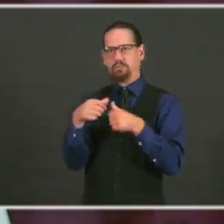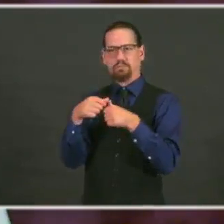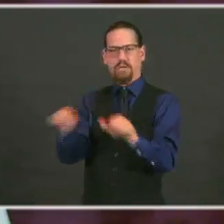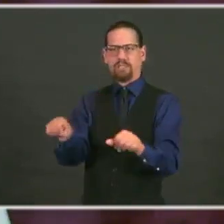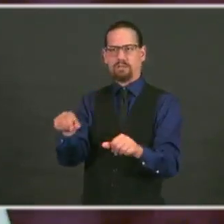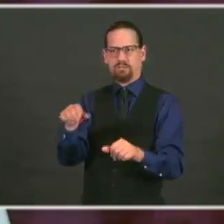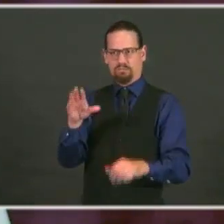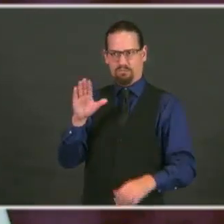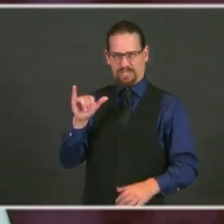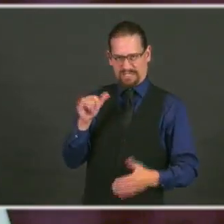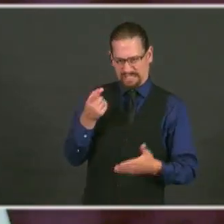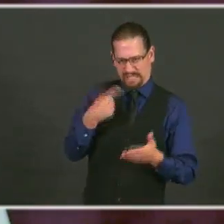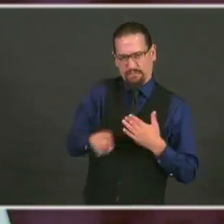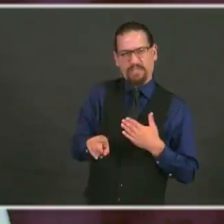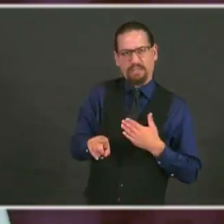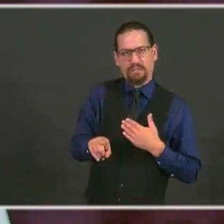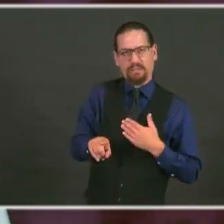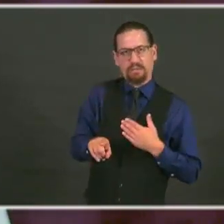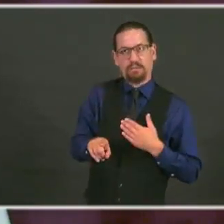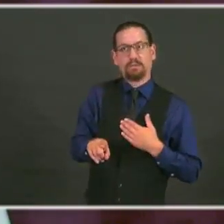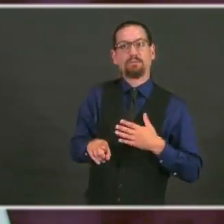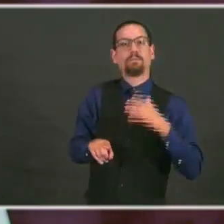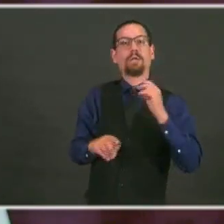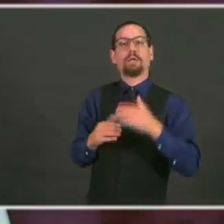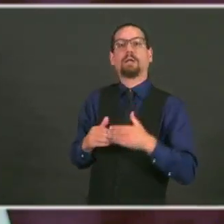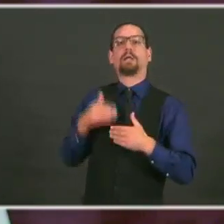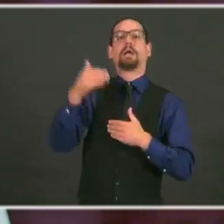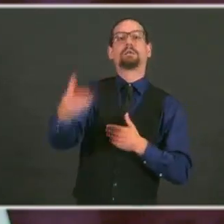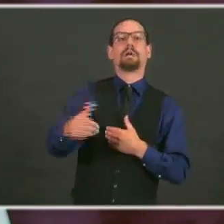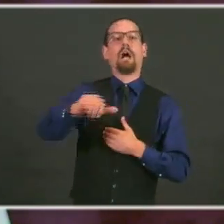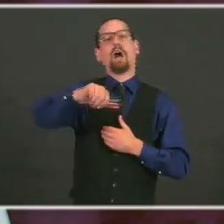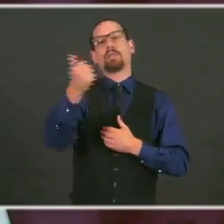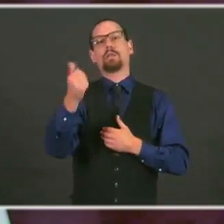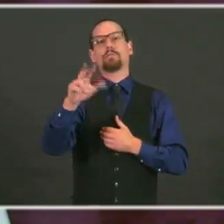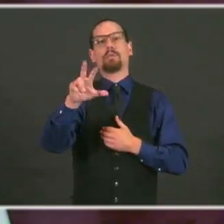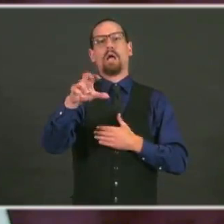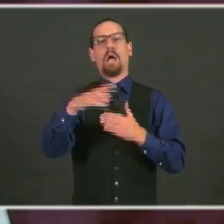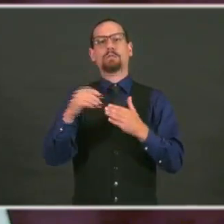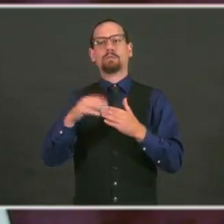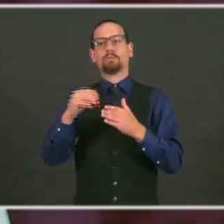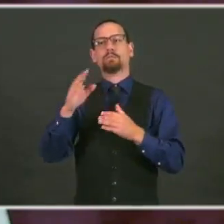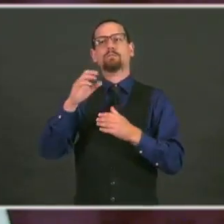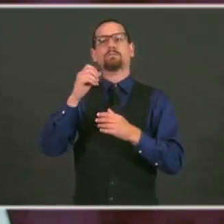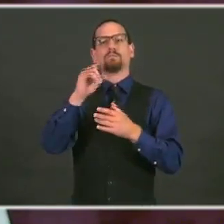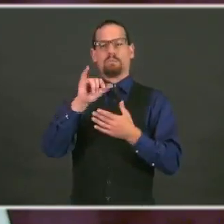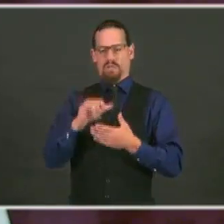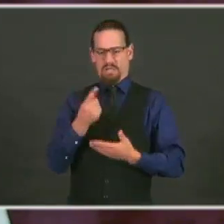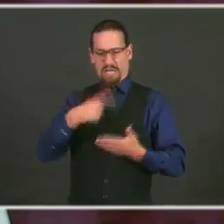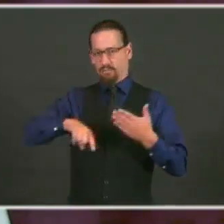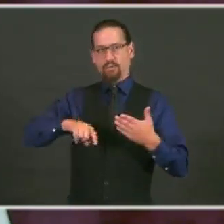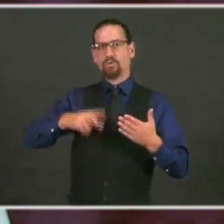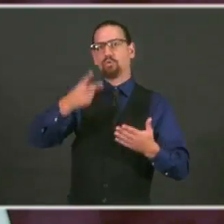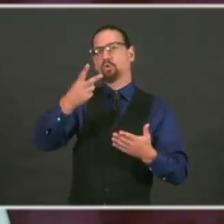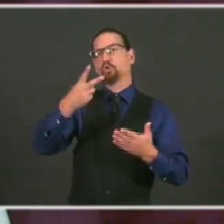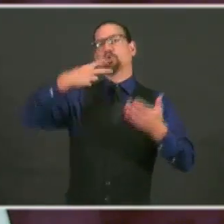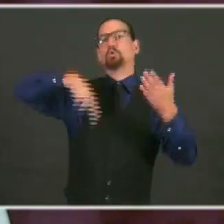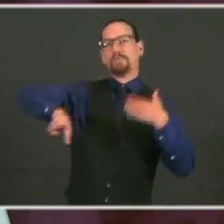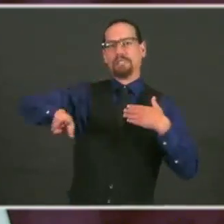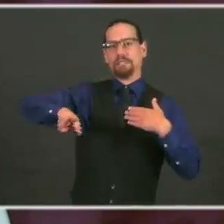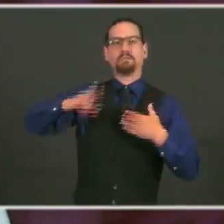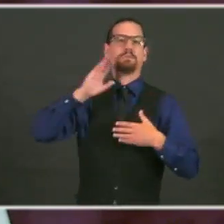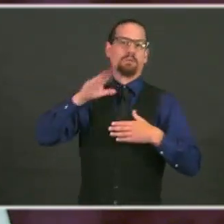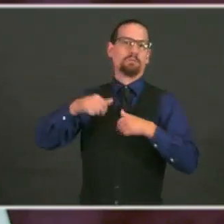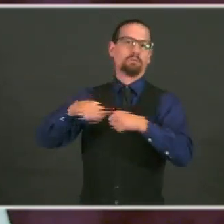And then the final $300 will be deposited within a week after that. I want to thank FEMA for